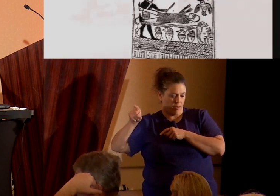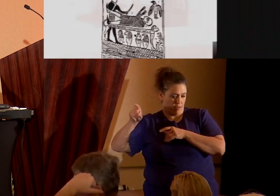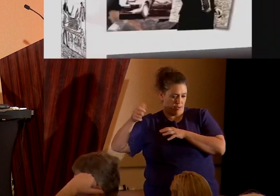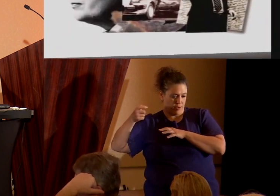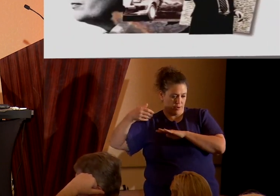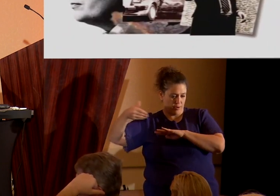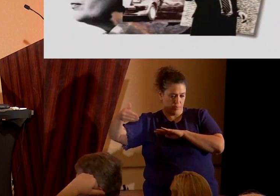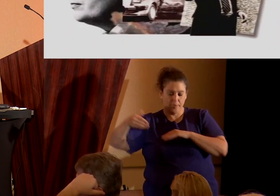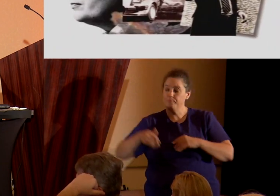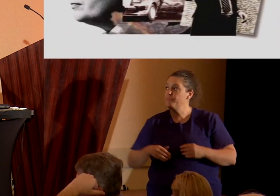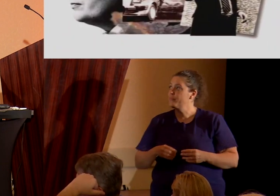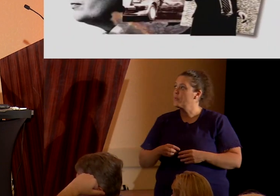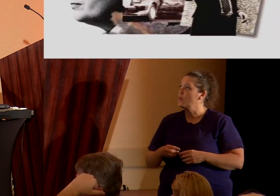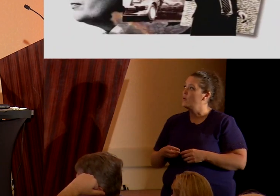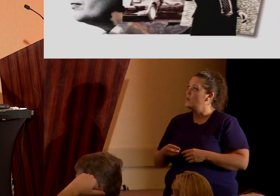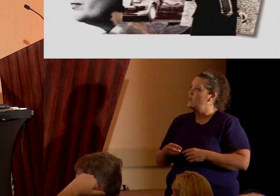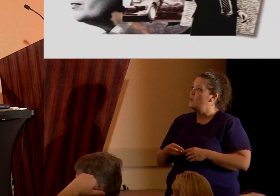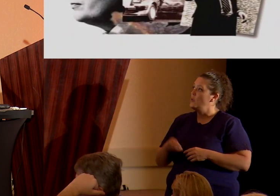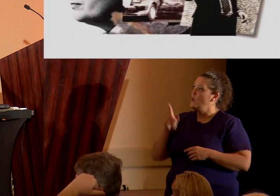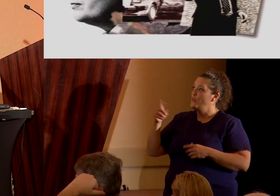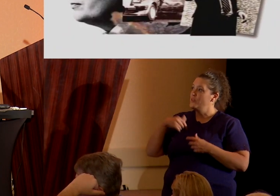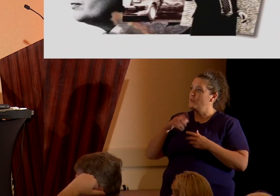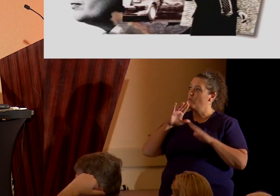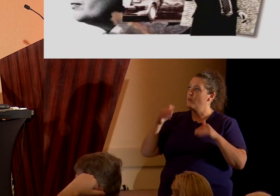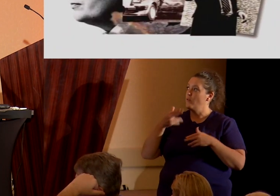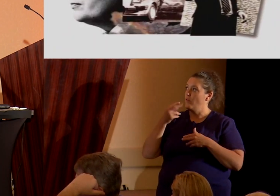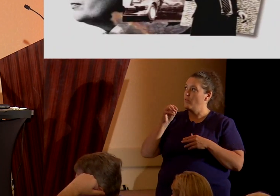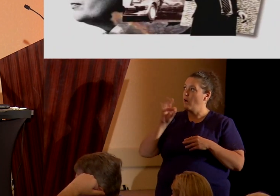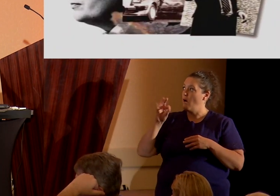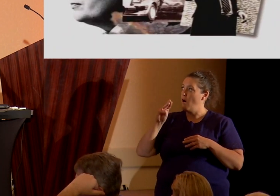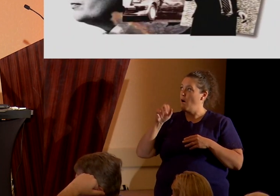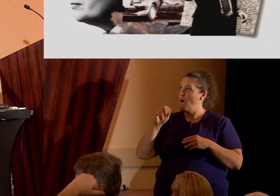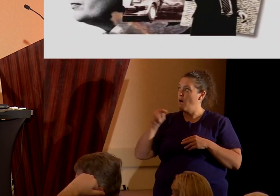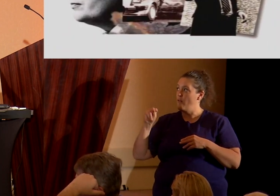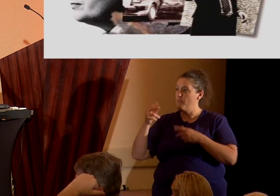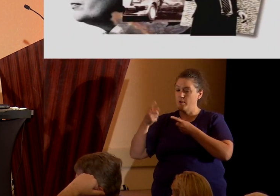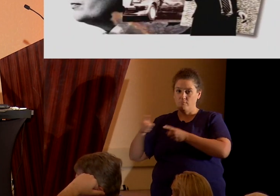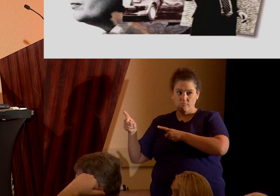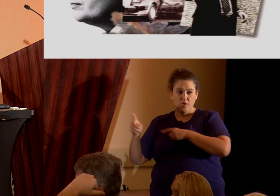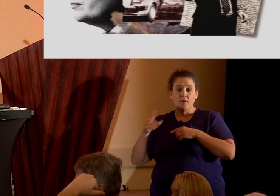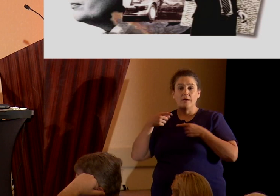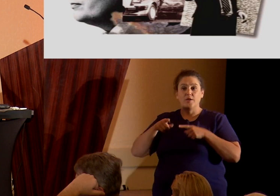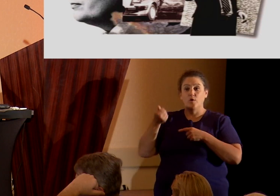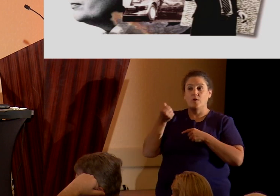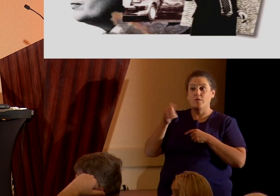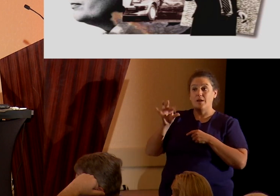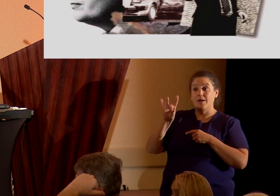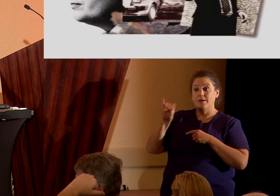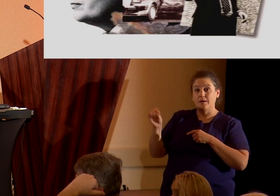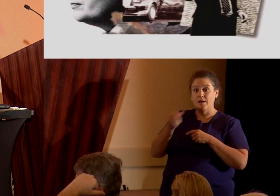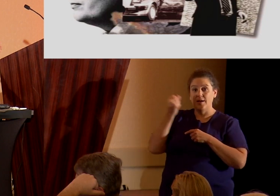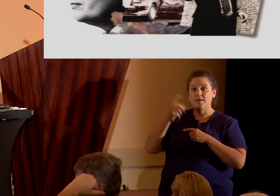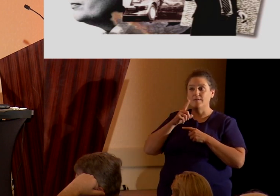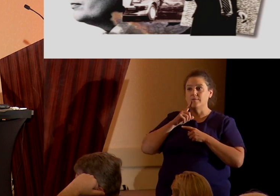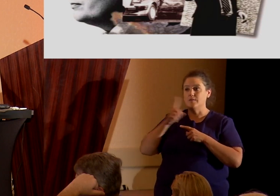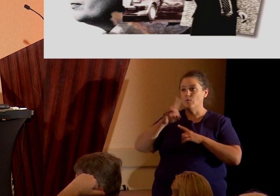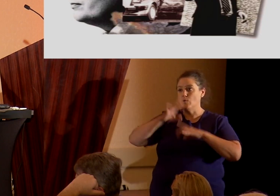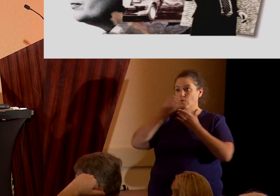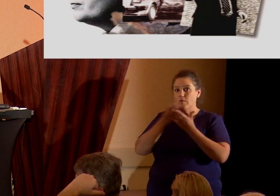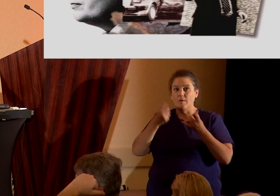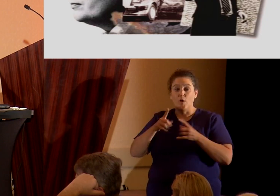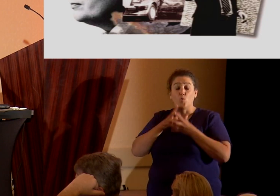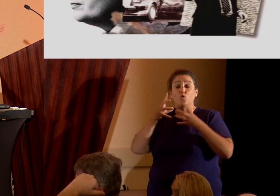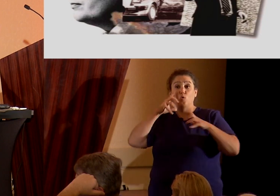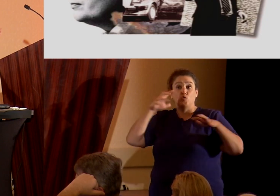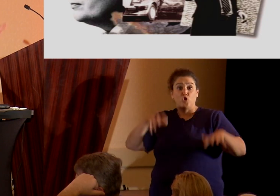in just a little bit. But this is what I want to get to, the Hoffman affair. During the 1980s, the church was rocked by scandals that were so shocking to